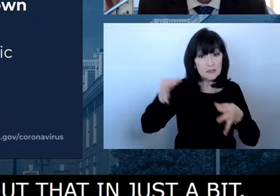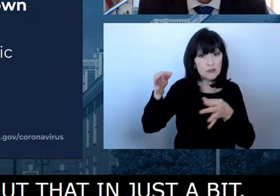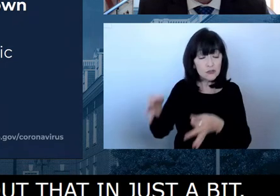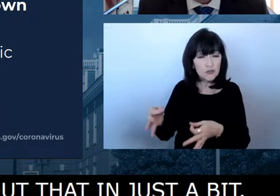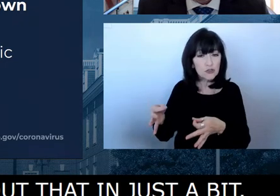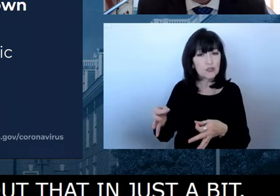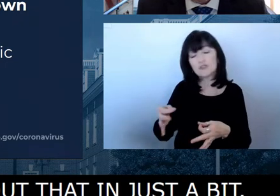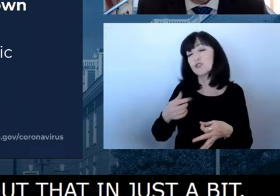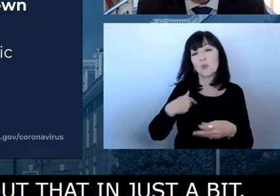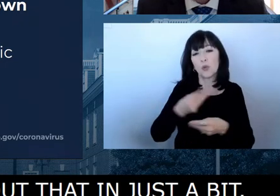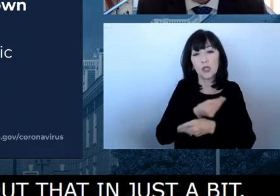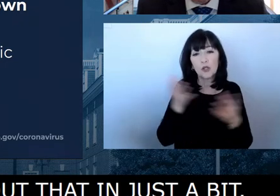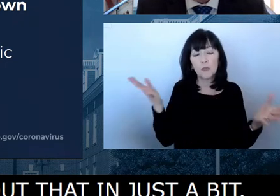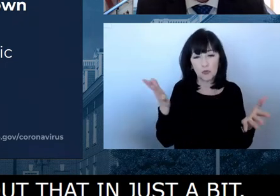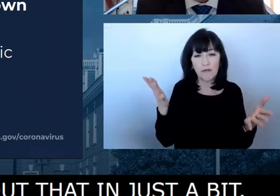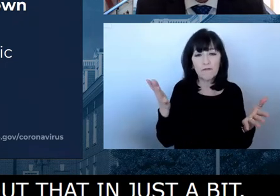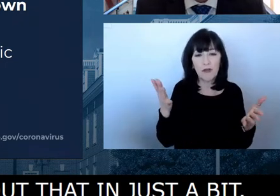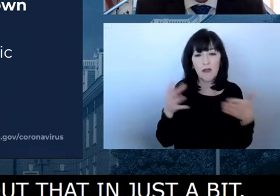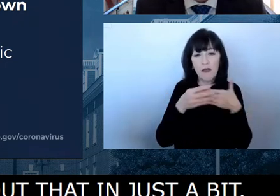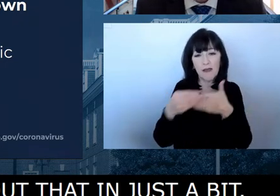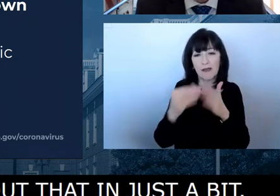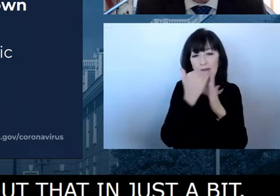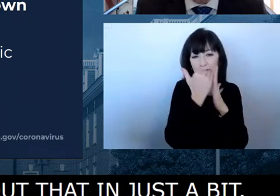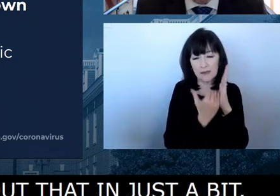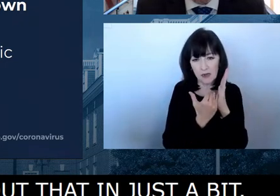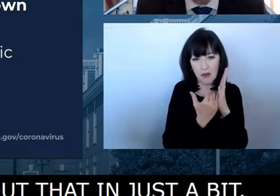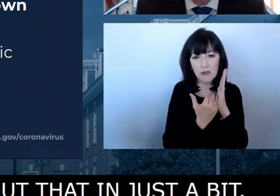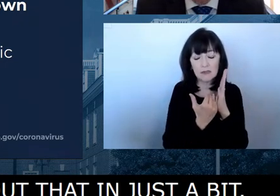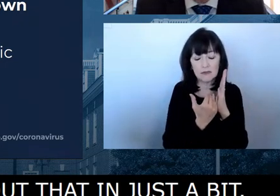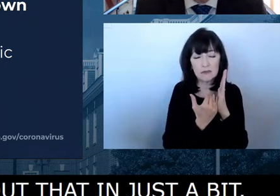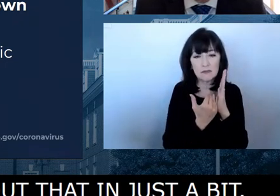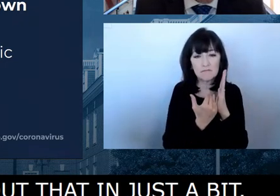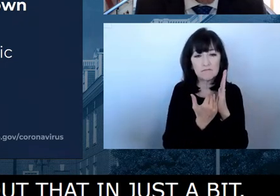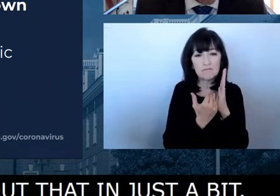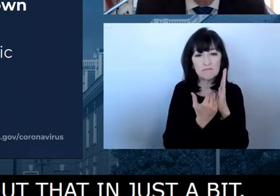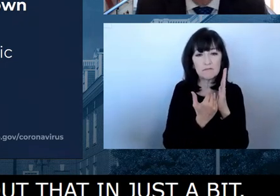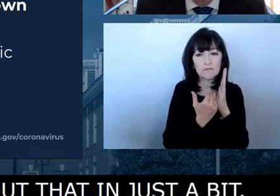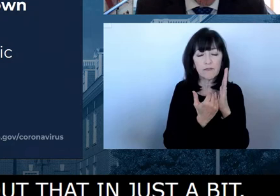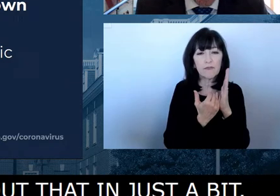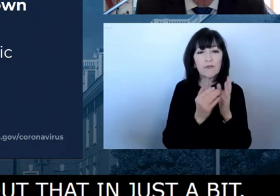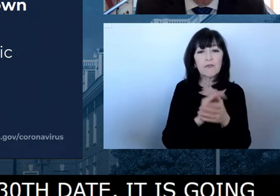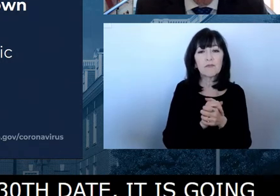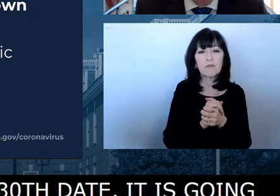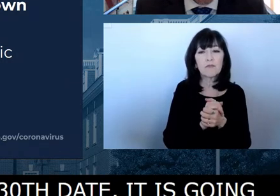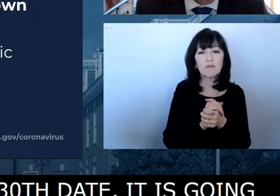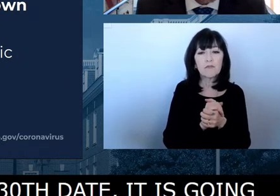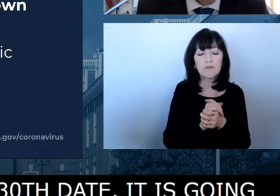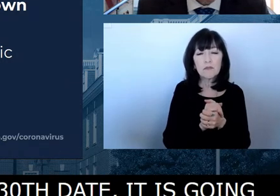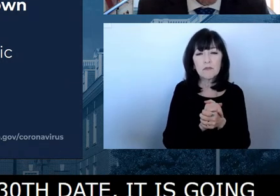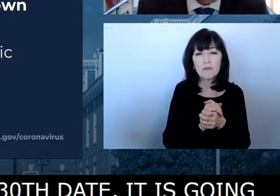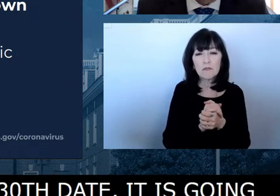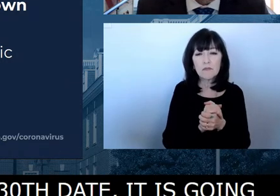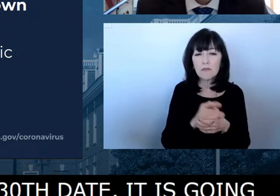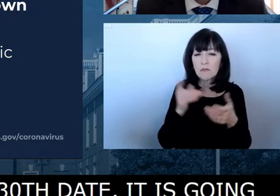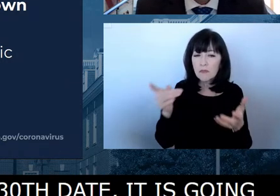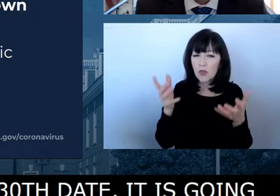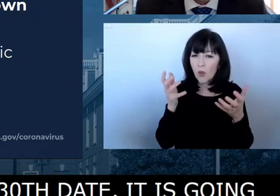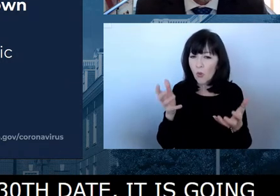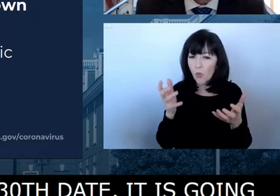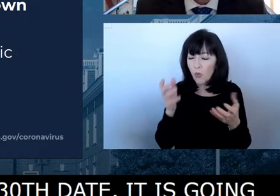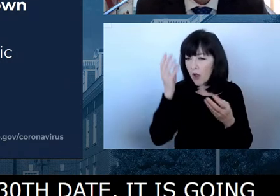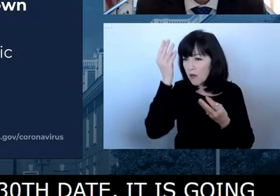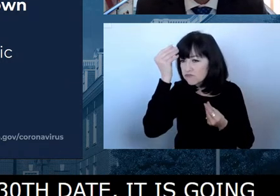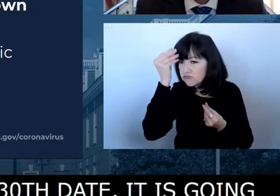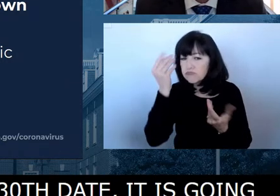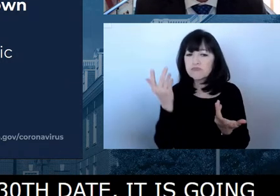provide schools and districts in regard to issues such as contact tracing and